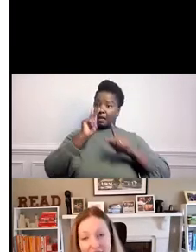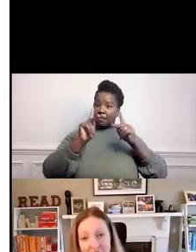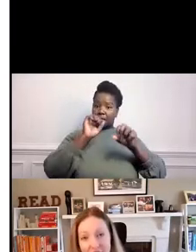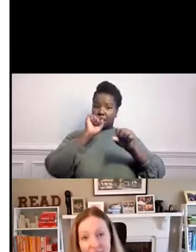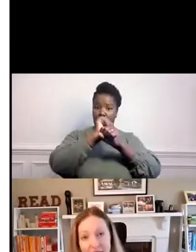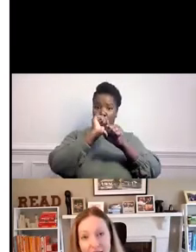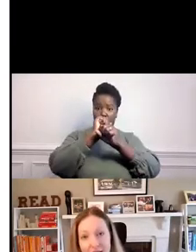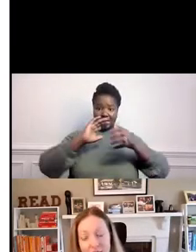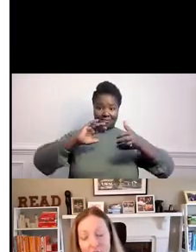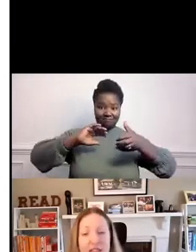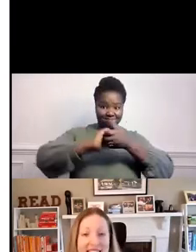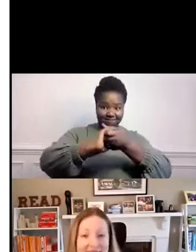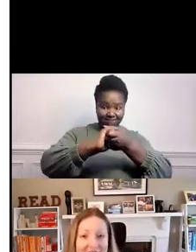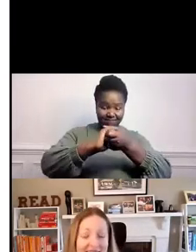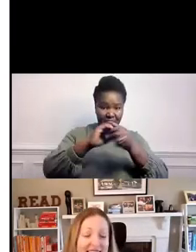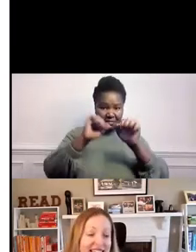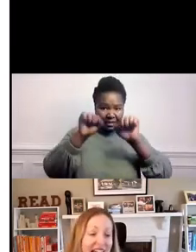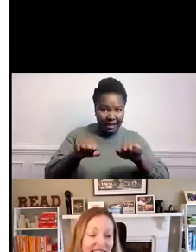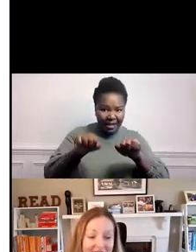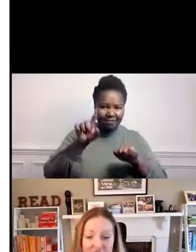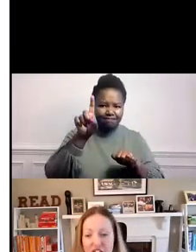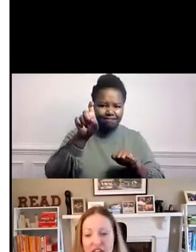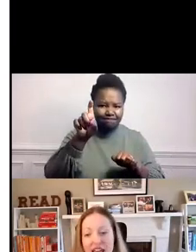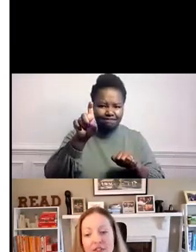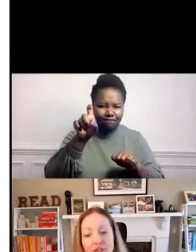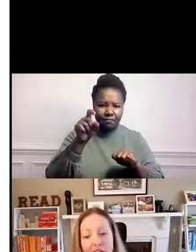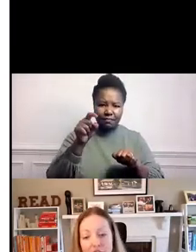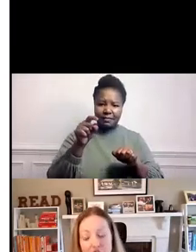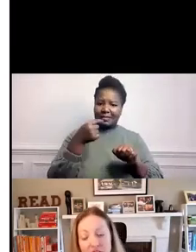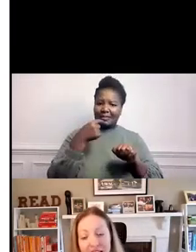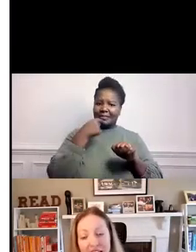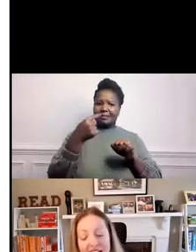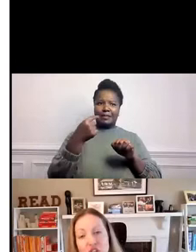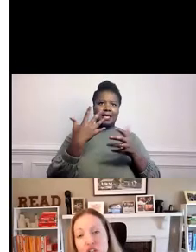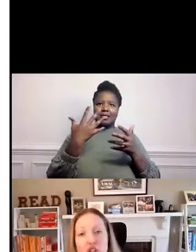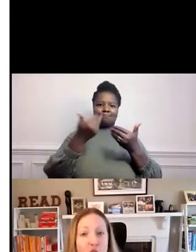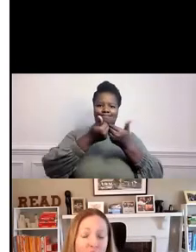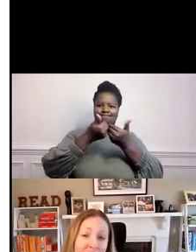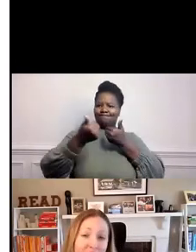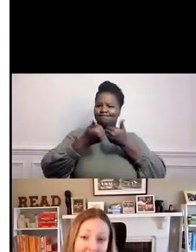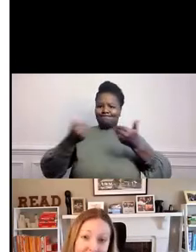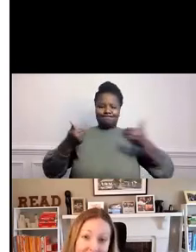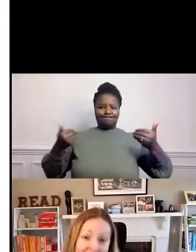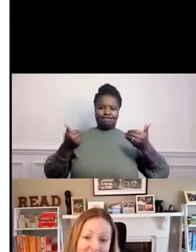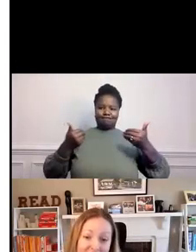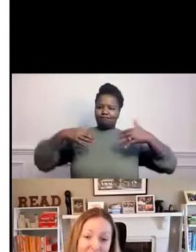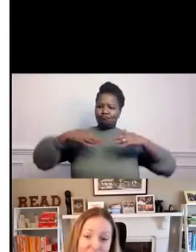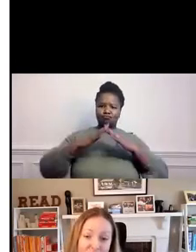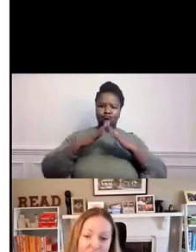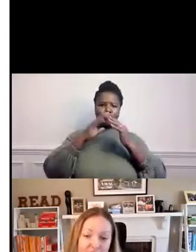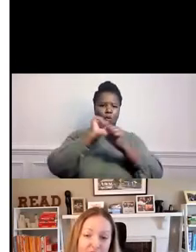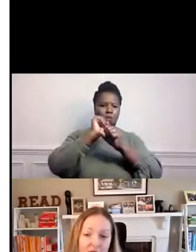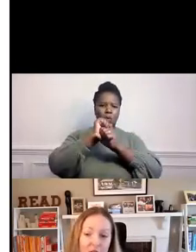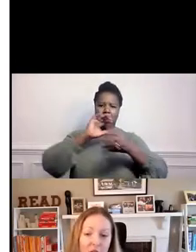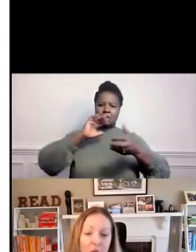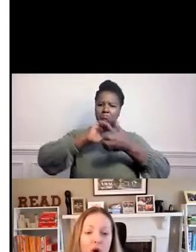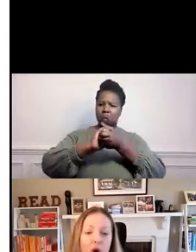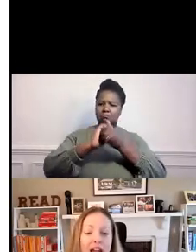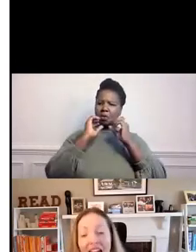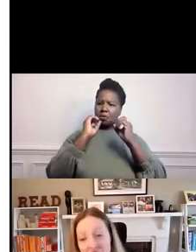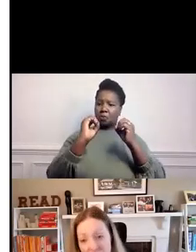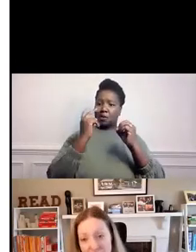collectively? Do we see stagnation and fracturing, as is shown on the left-hand side of the screen,